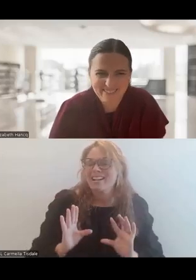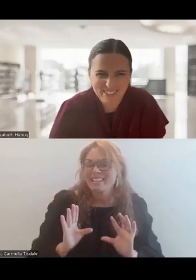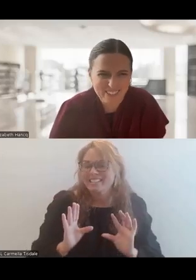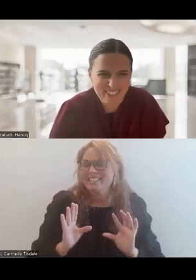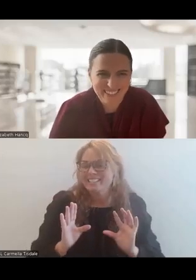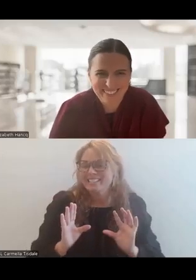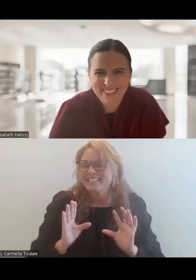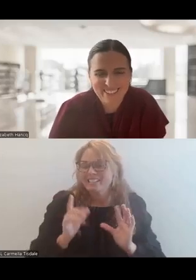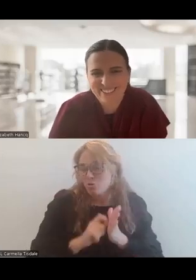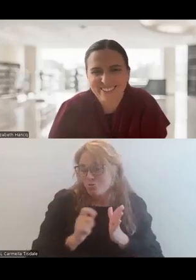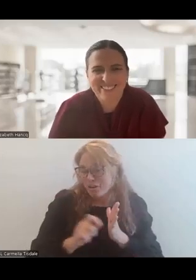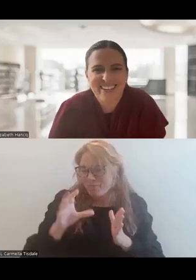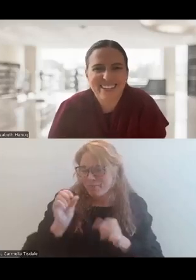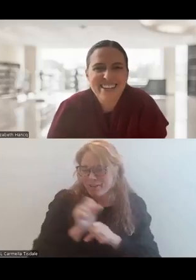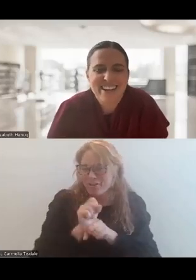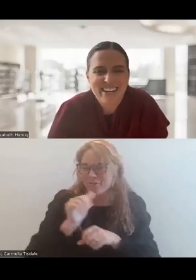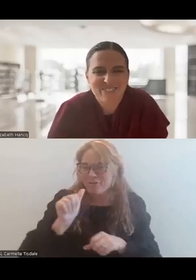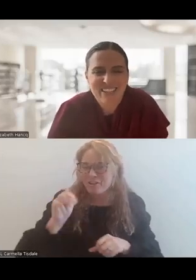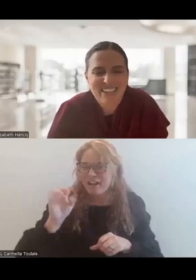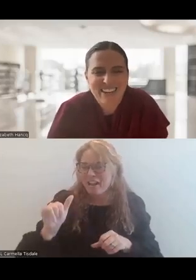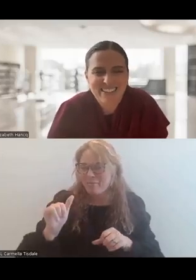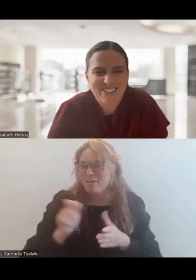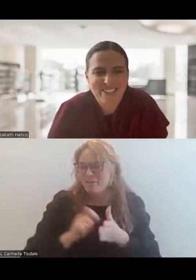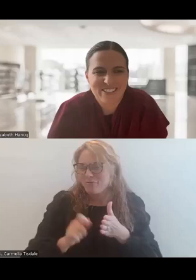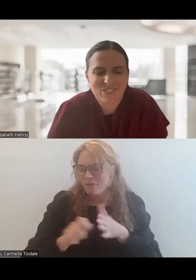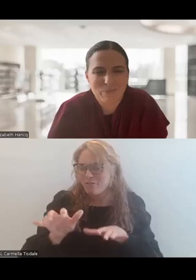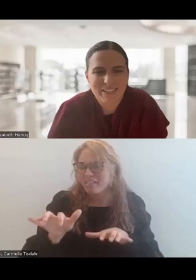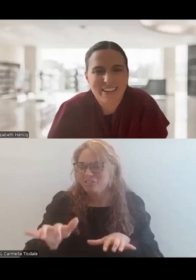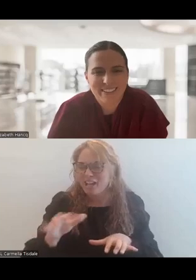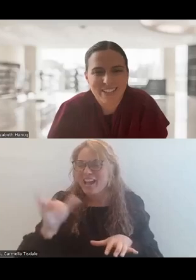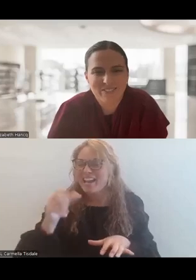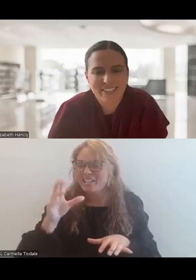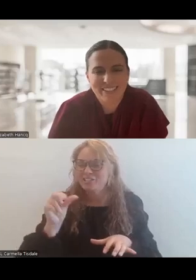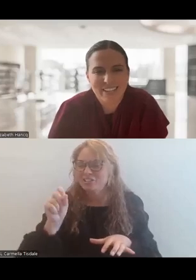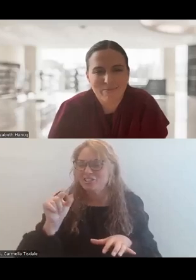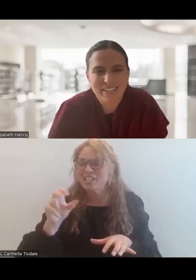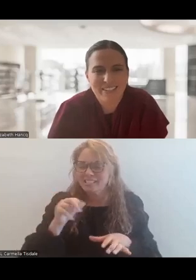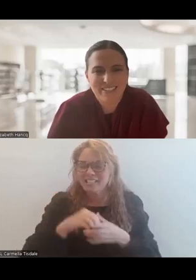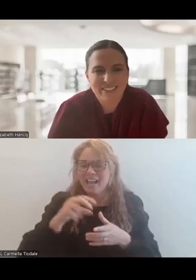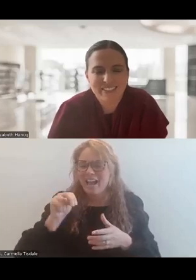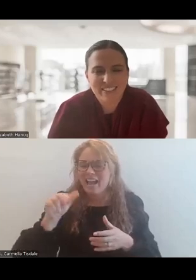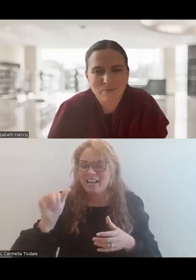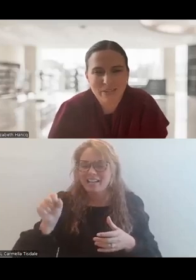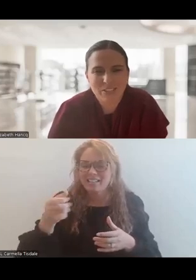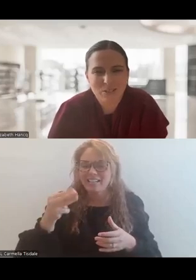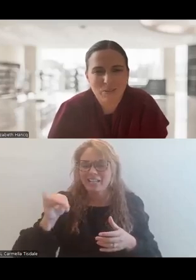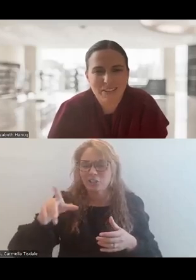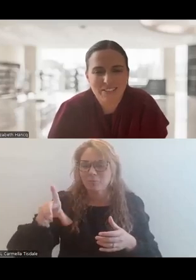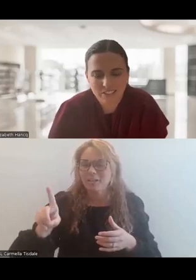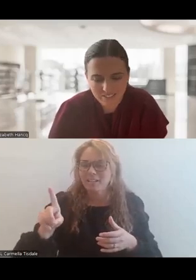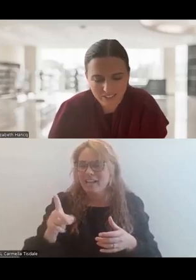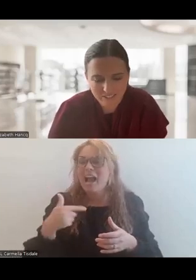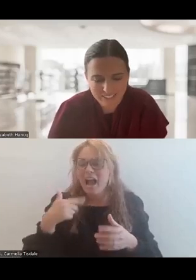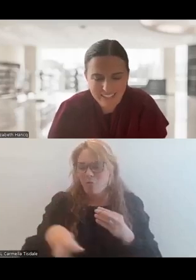and written by my colleague, Amy, who just read in the chat, and Justin Volpe at NASFID. And it's a great read, and I'll make sure